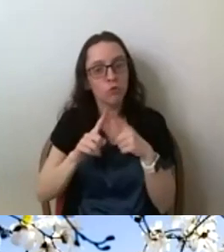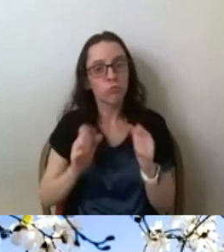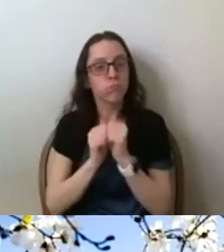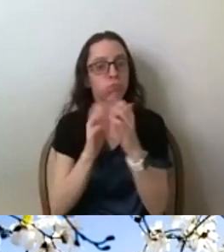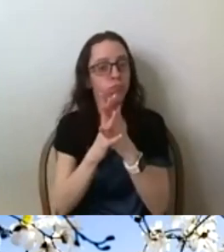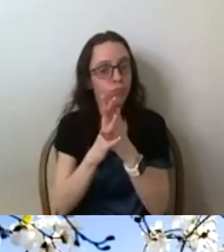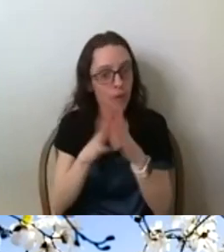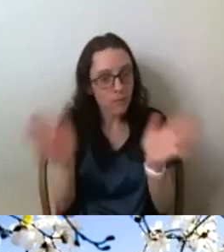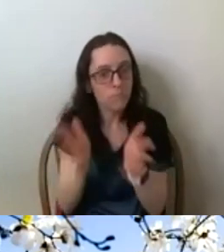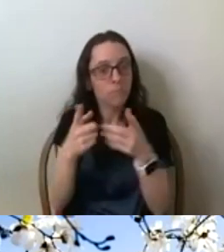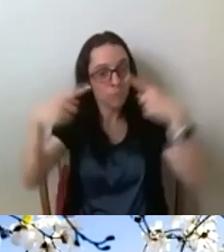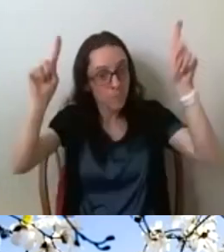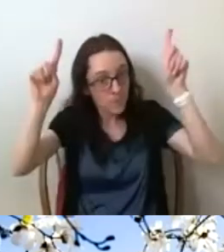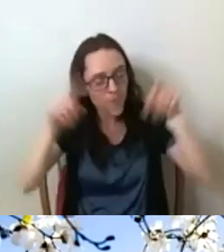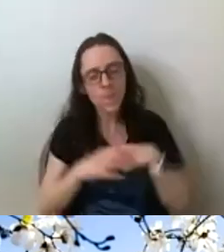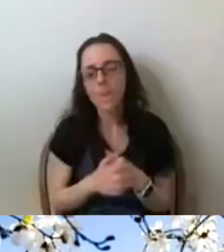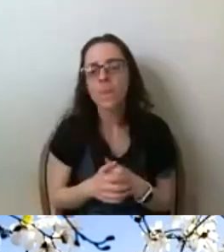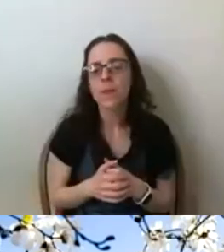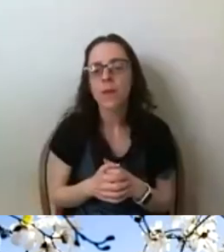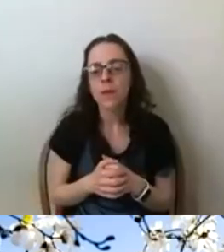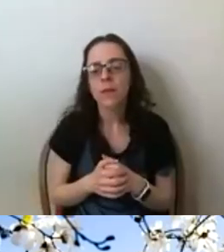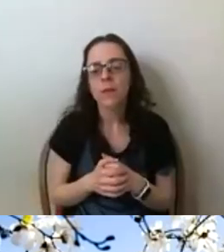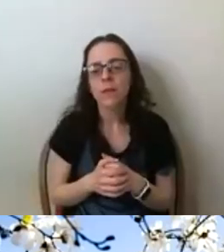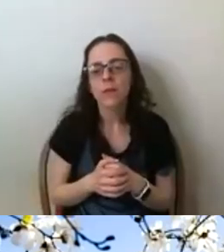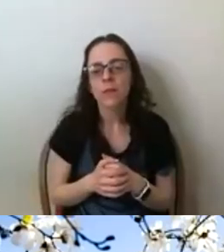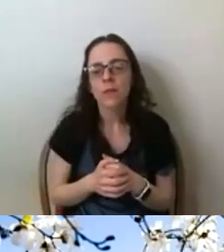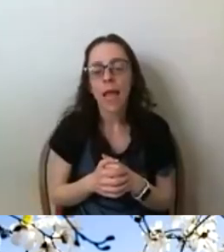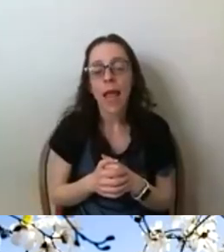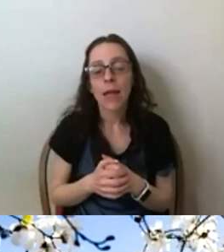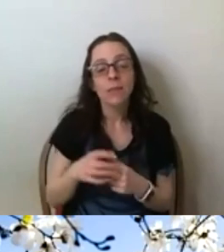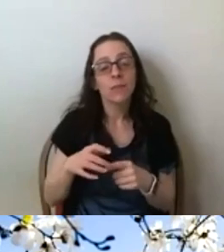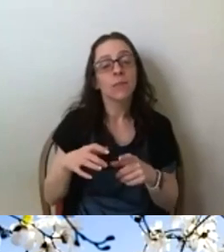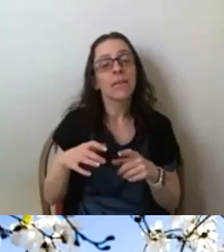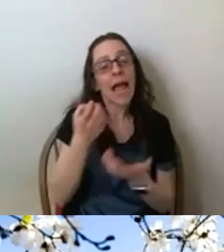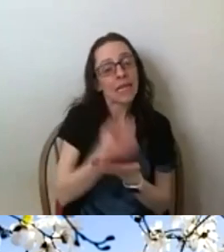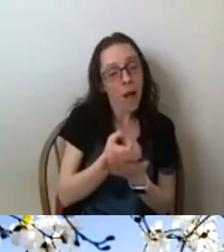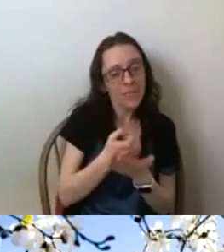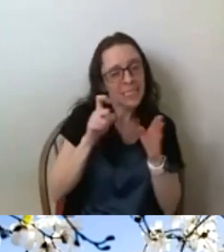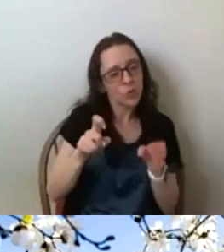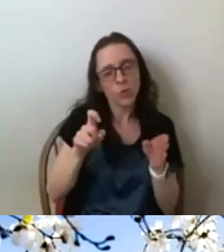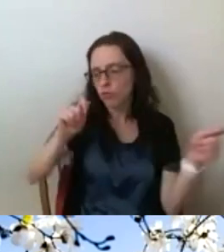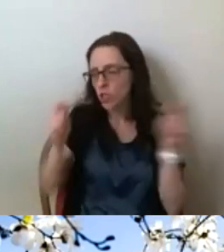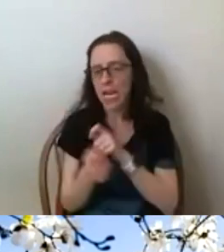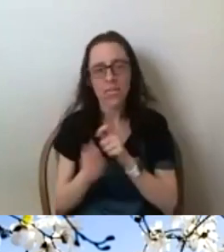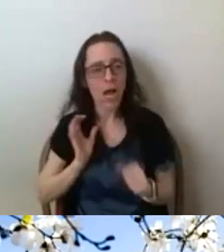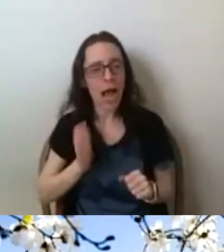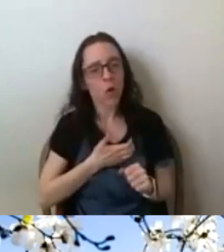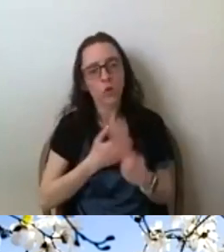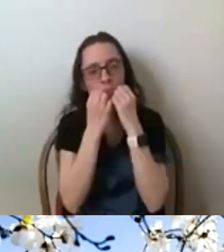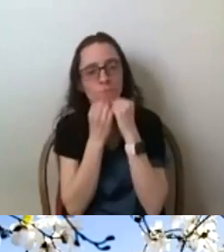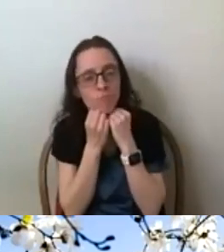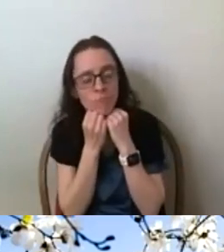and plus economics, there also needs to be a cultural shift in cultural values and the way that, um,